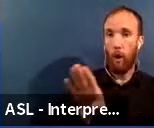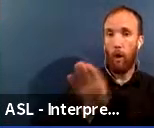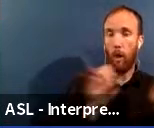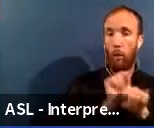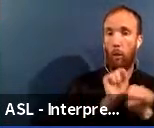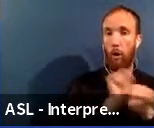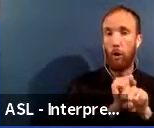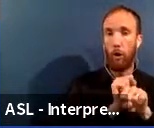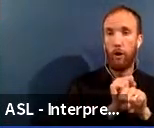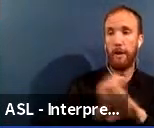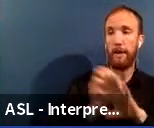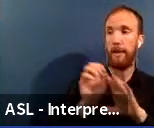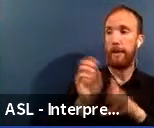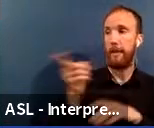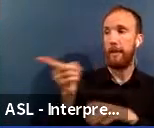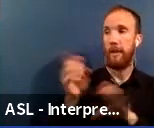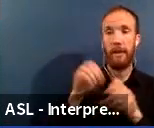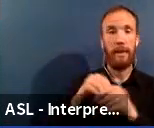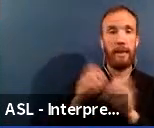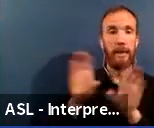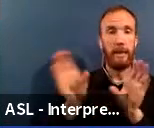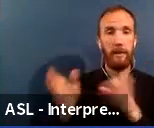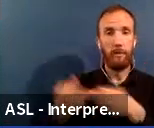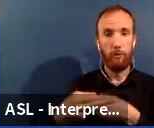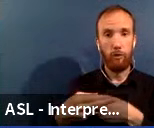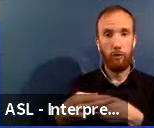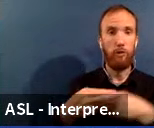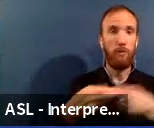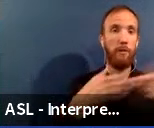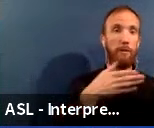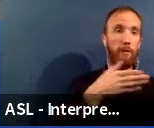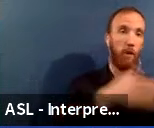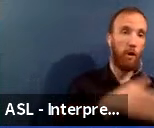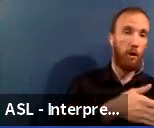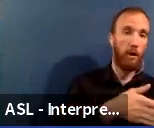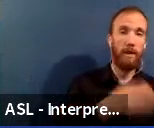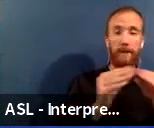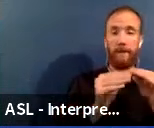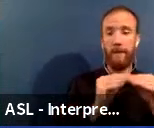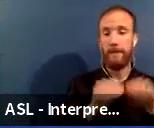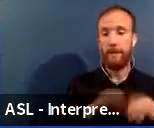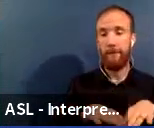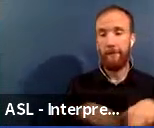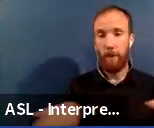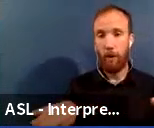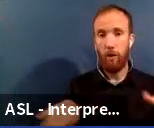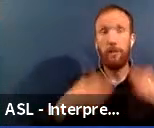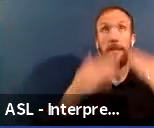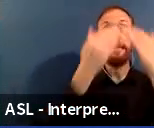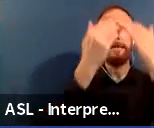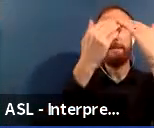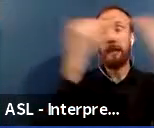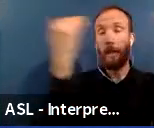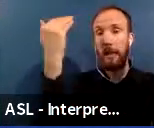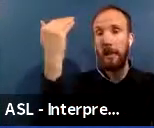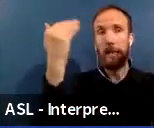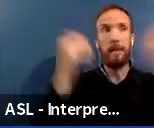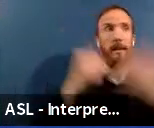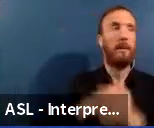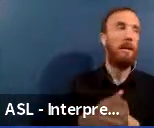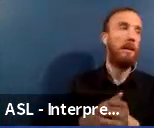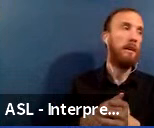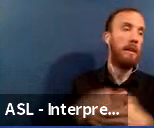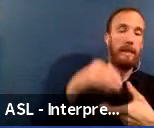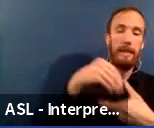in the classroom, the corridors, it could be repairing the floors, uh, the ceilings, uh, interior finishes could include